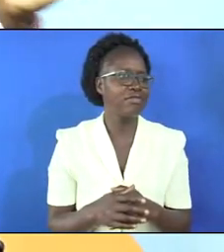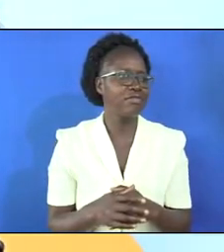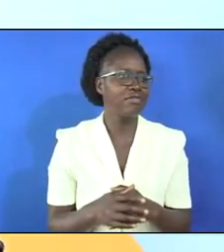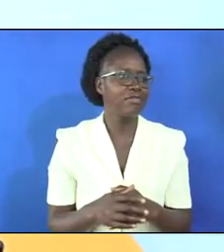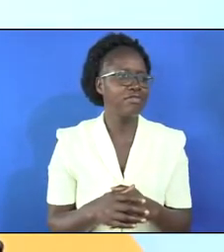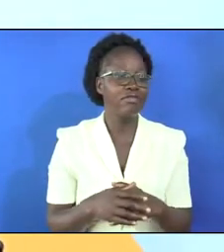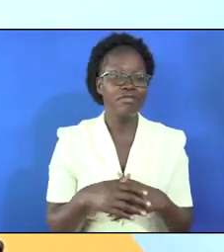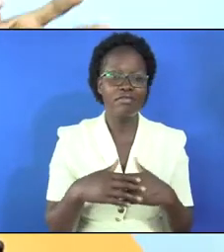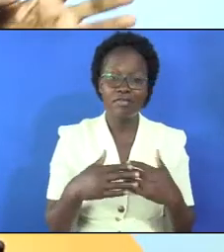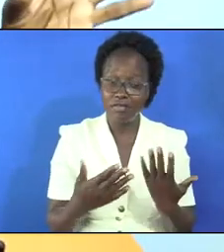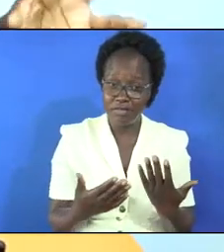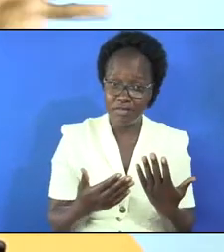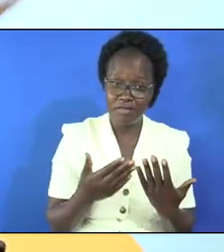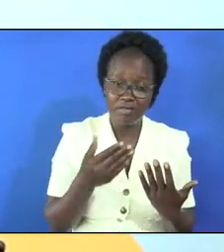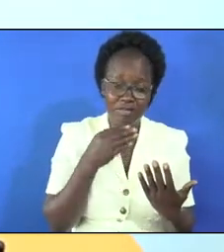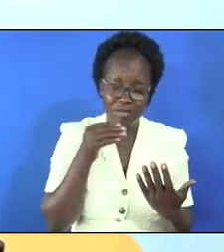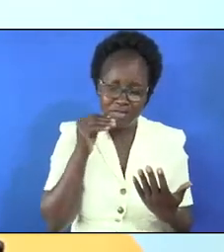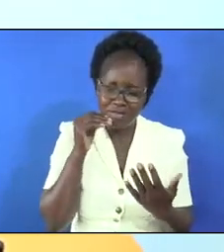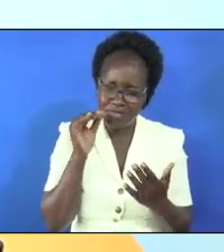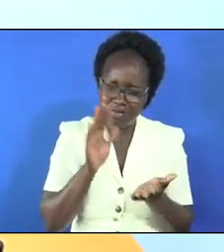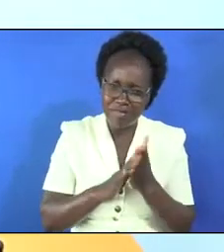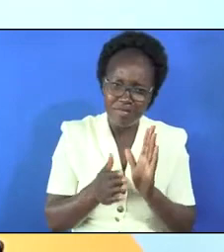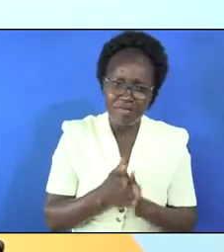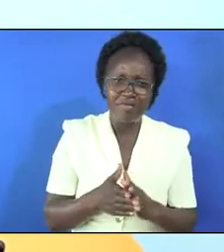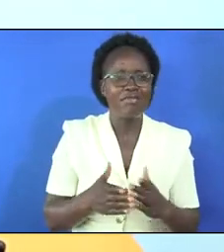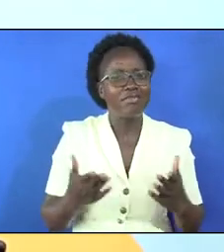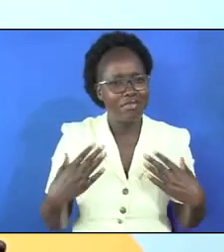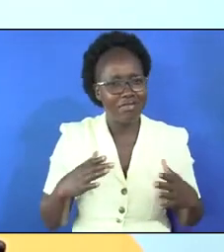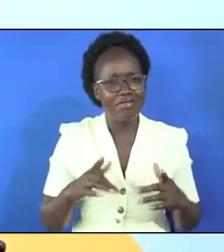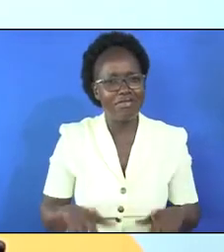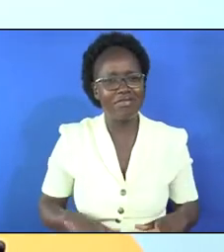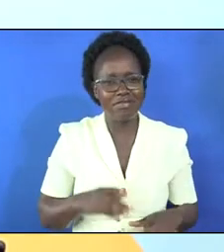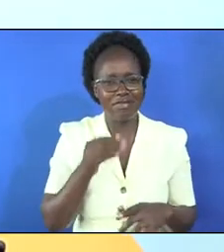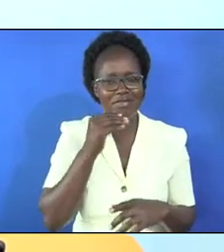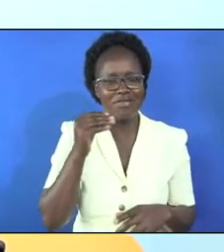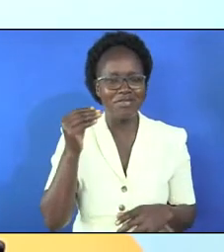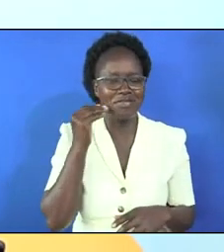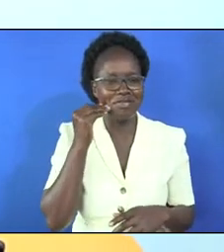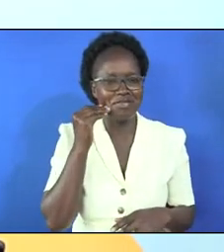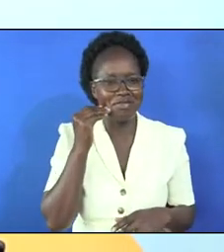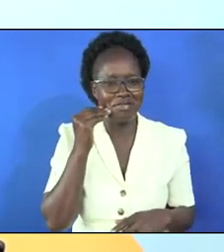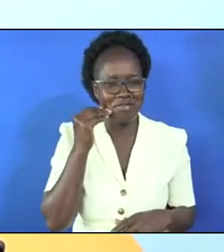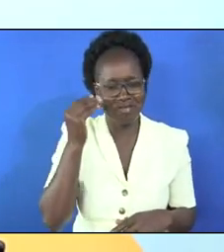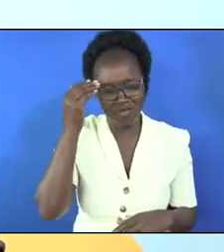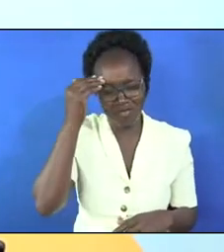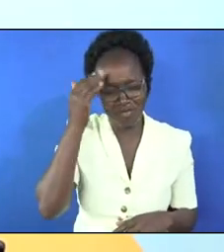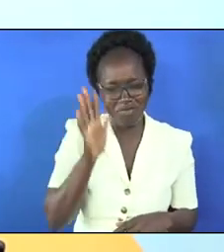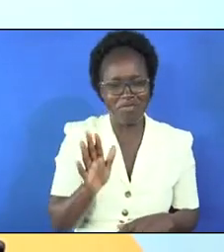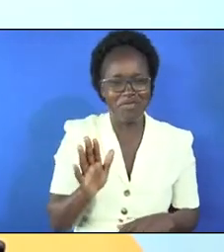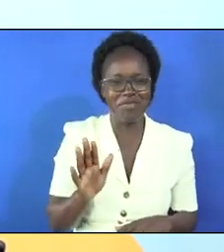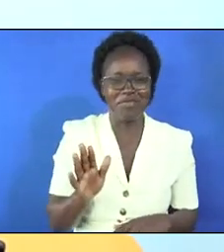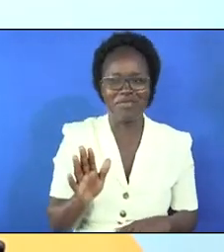they were domesticated and they became human and living in homes you may never know